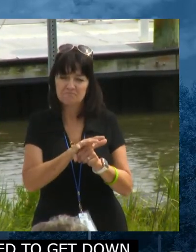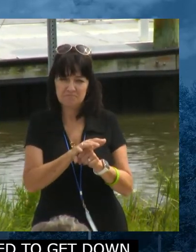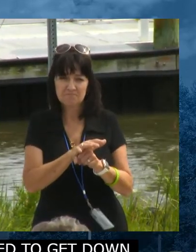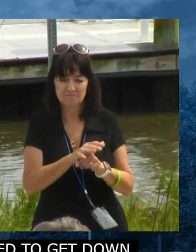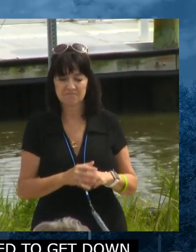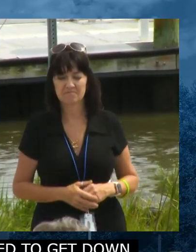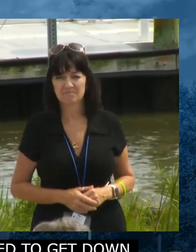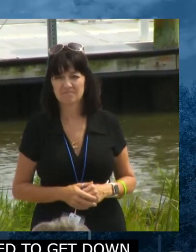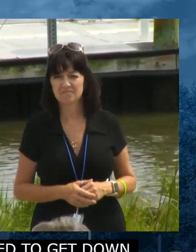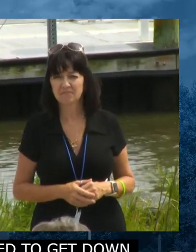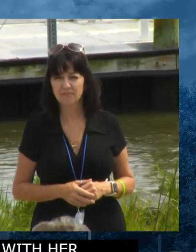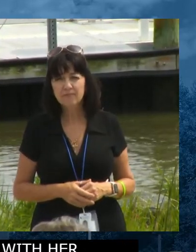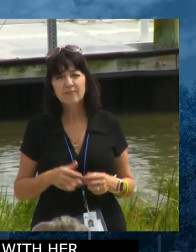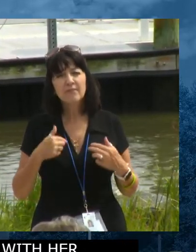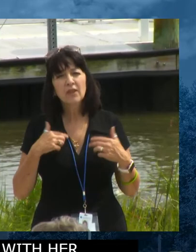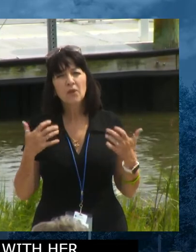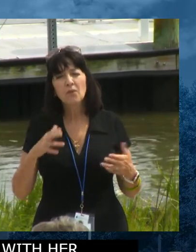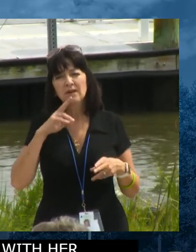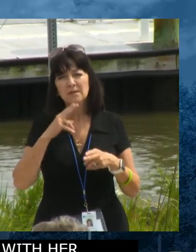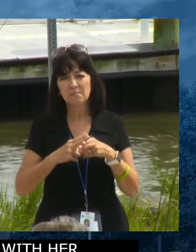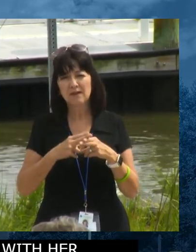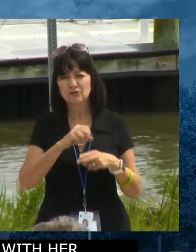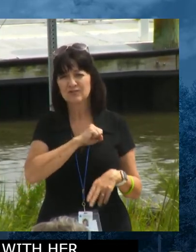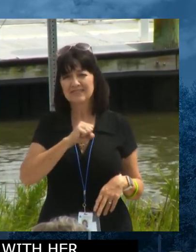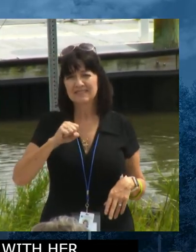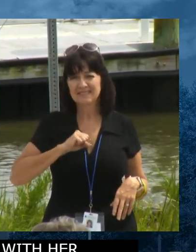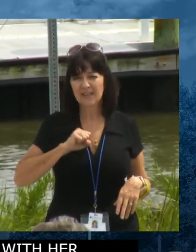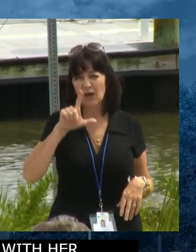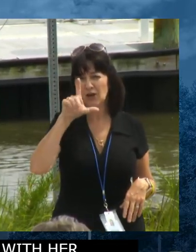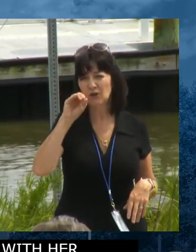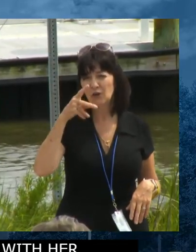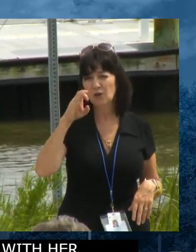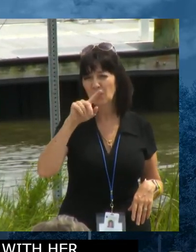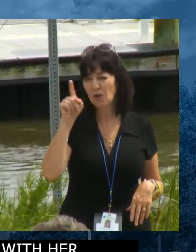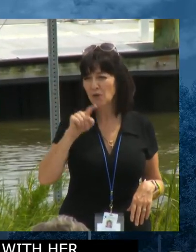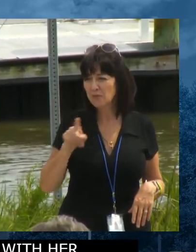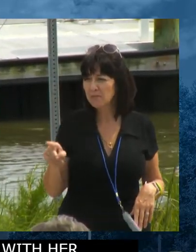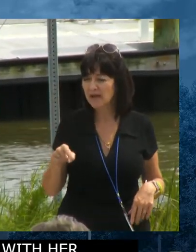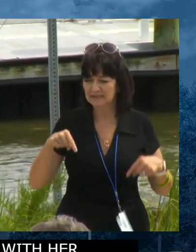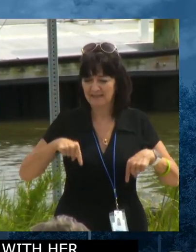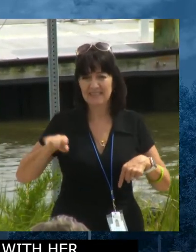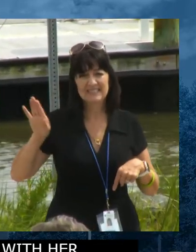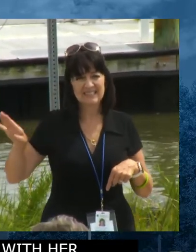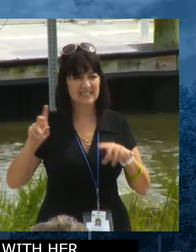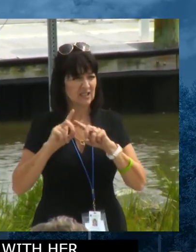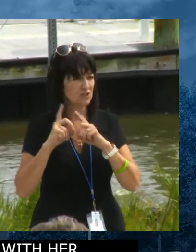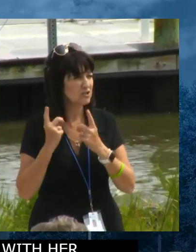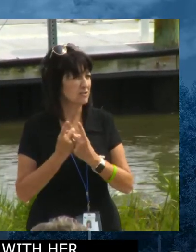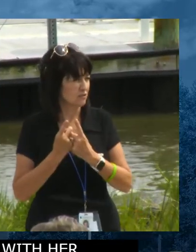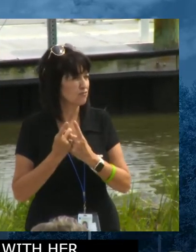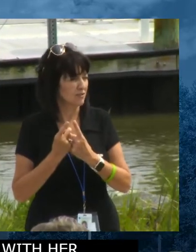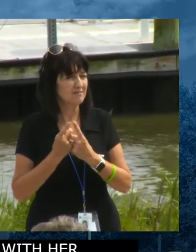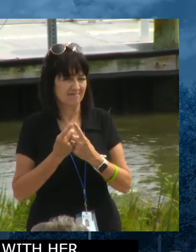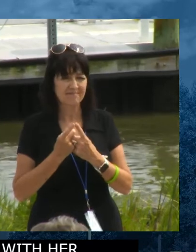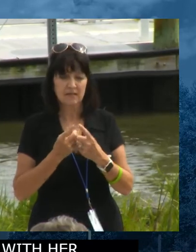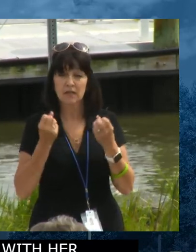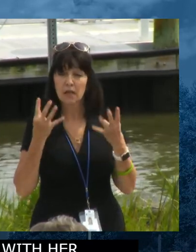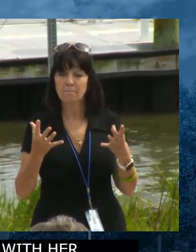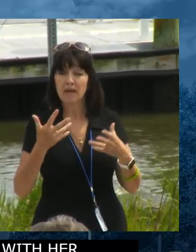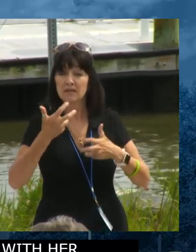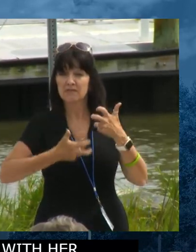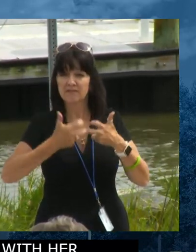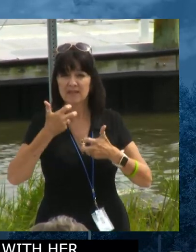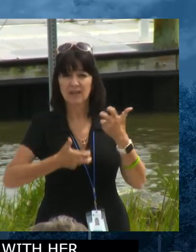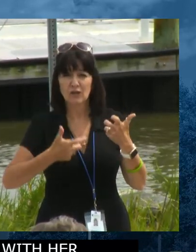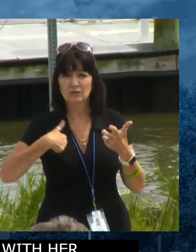Senator Lopez. This is his district and a lot of the issues that we're addressing are in this district. And I thought